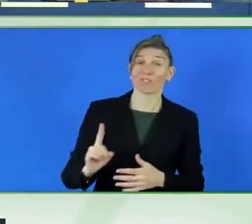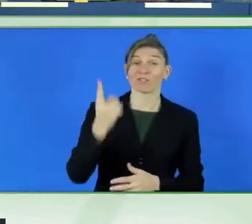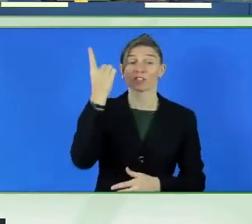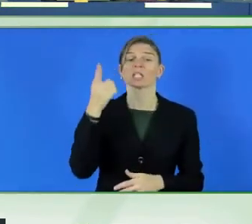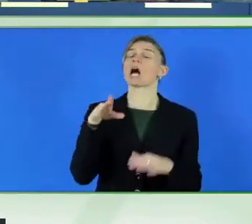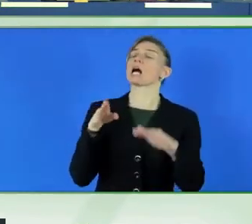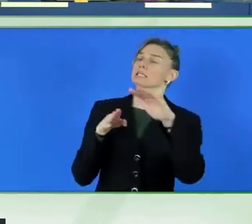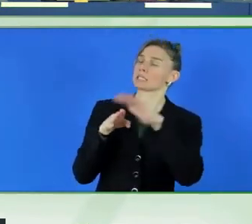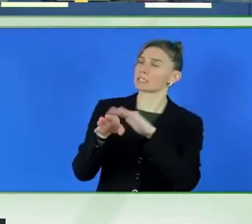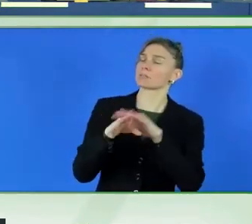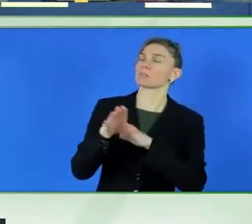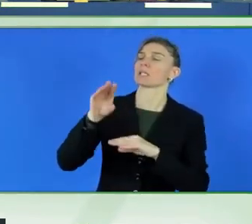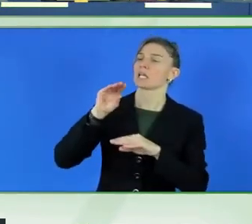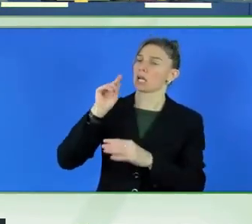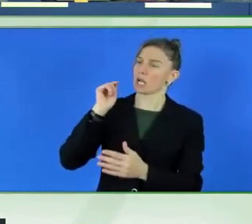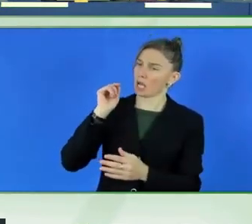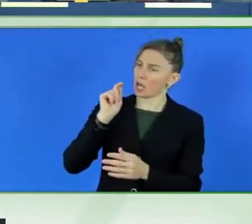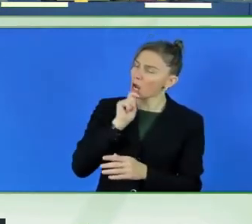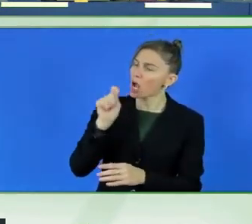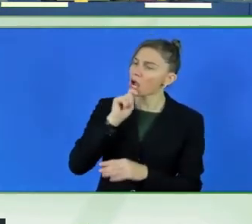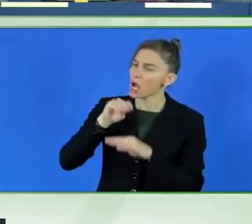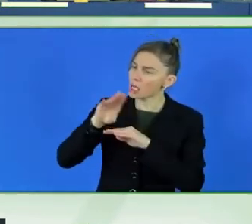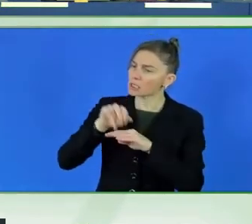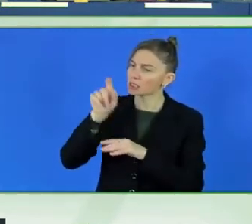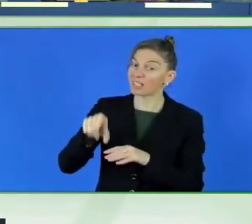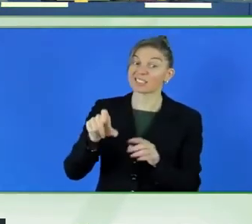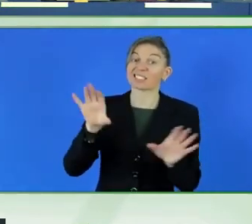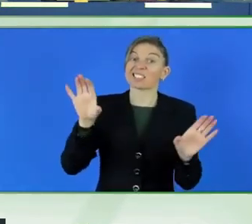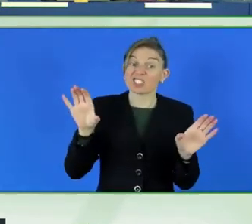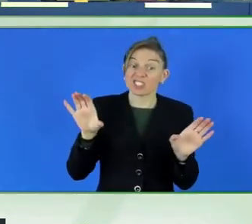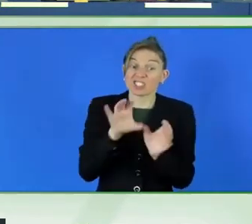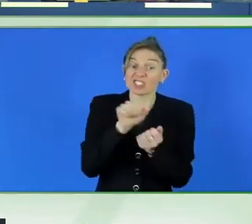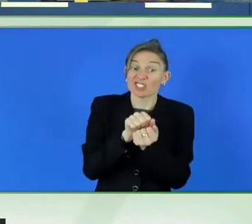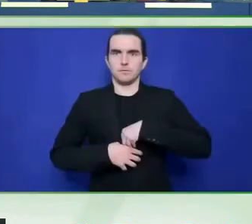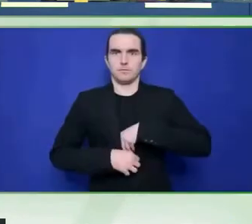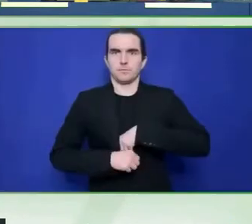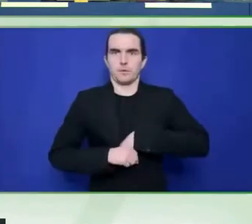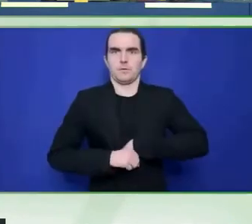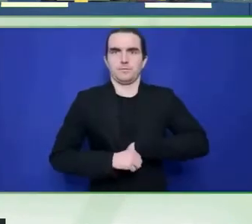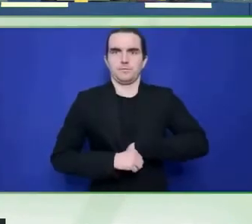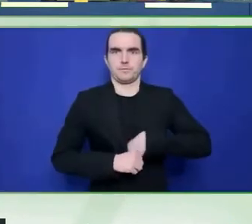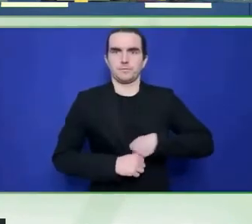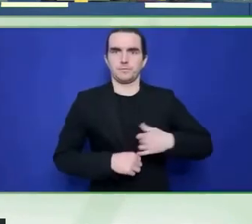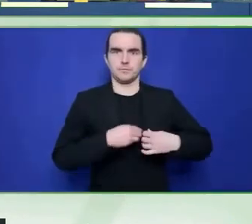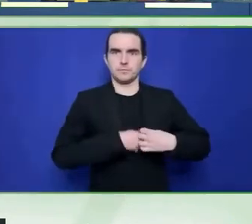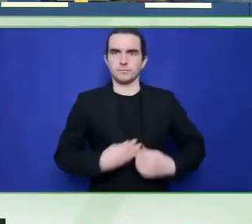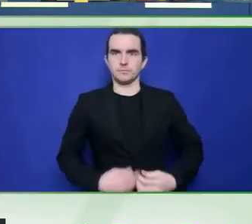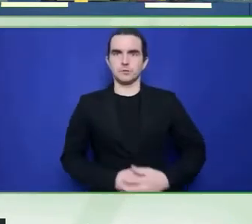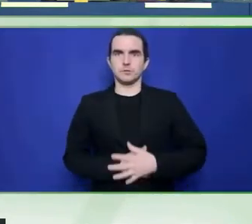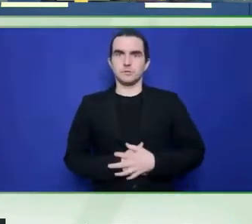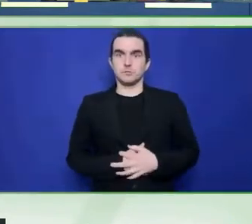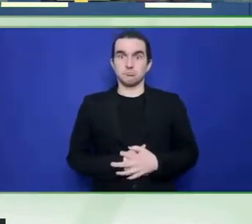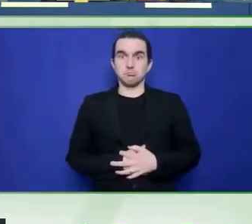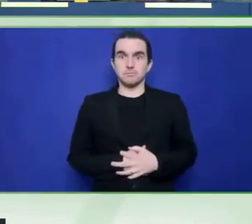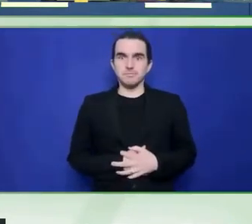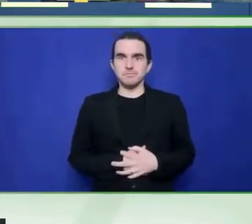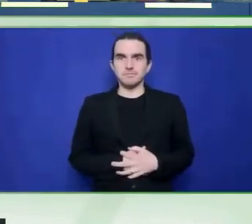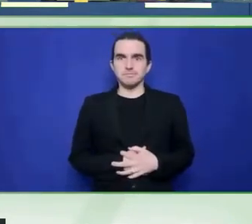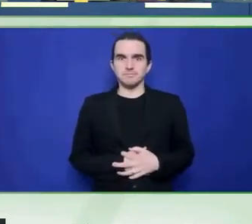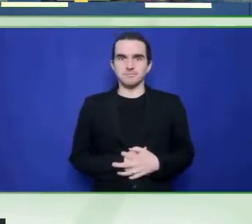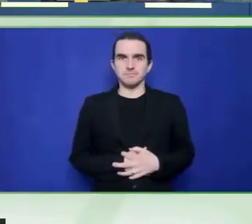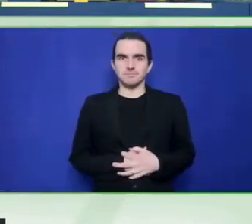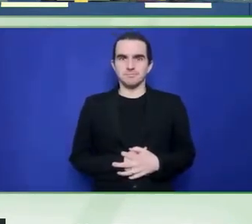certified in her region and country as she is breaking barriers that will unlock talent and